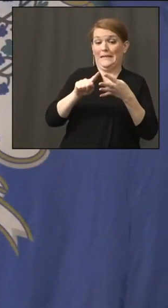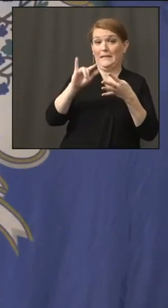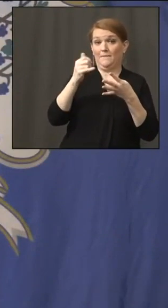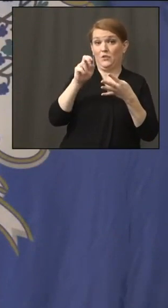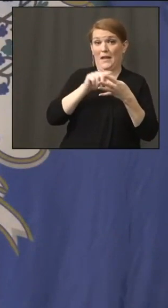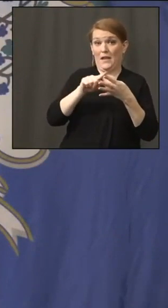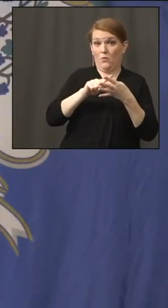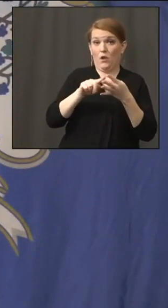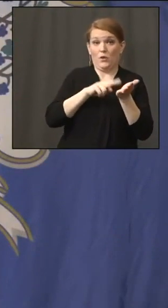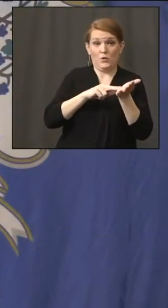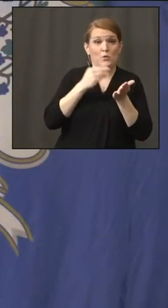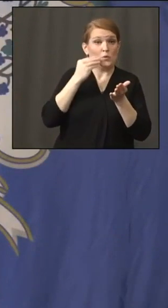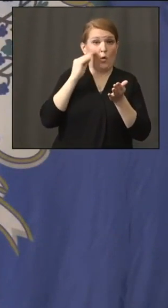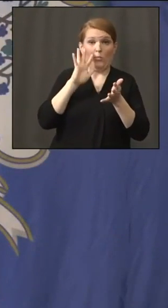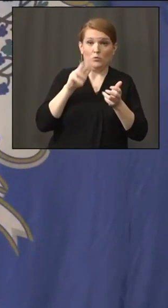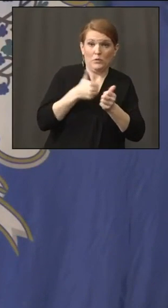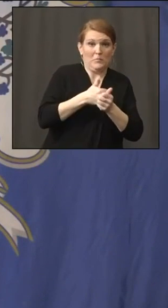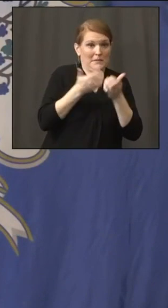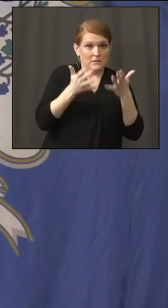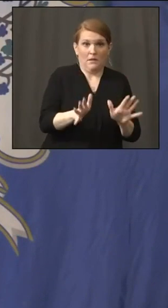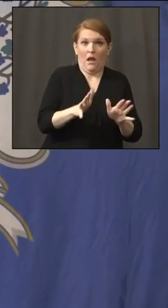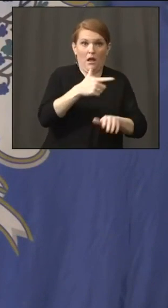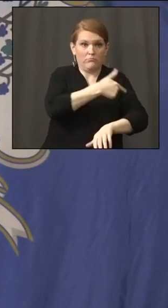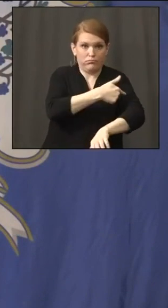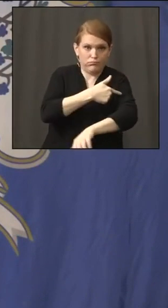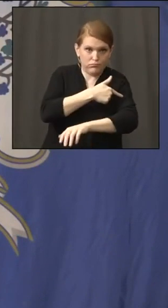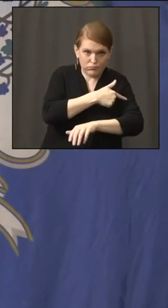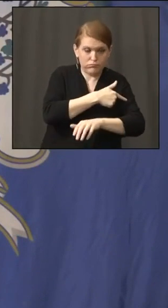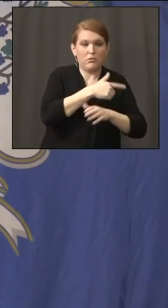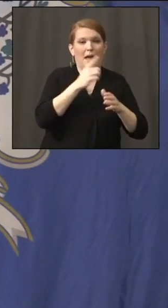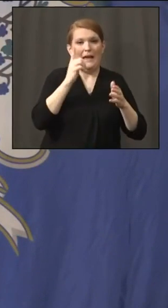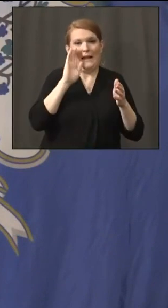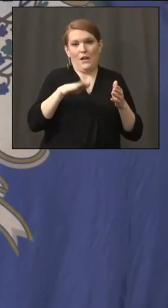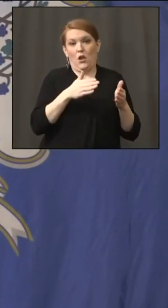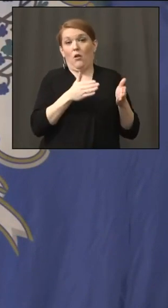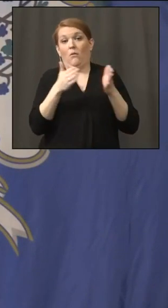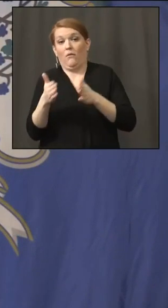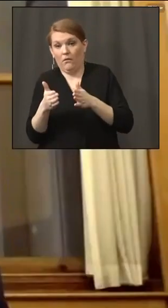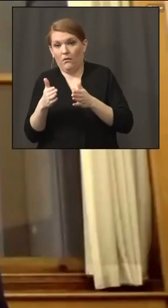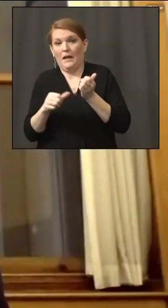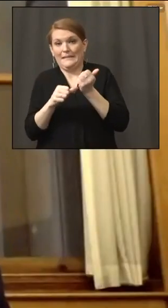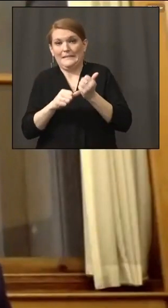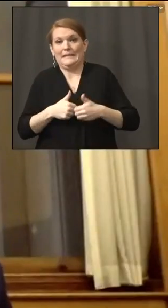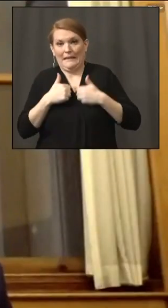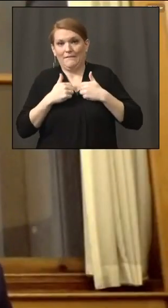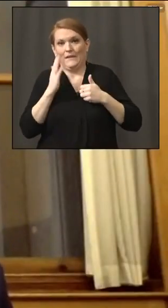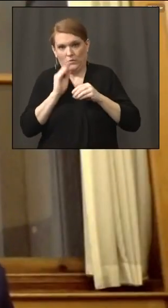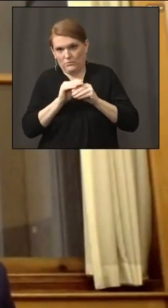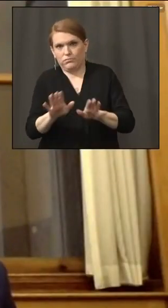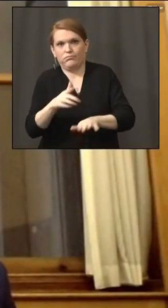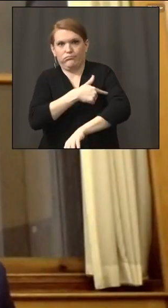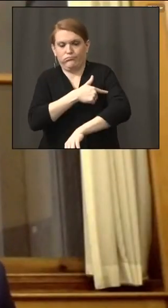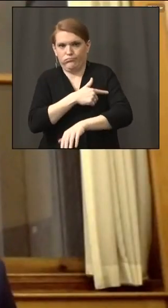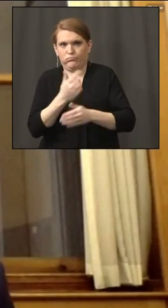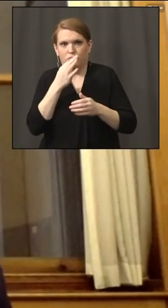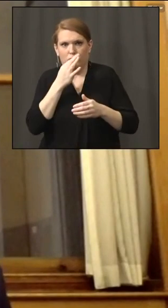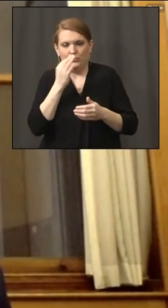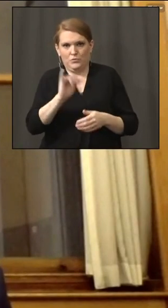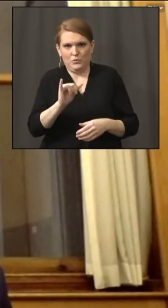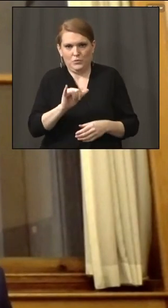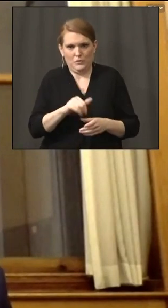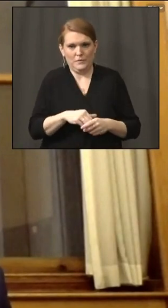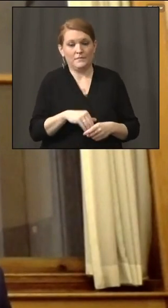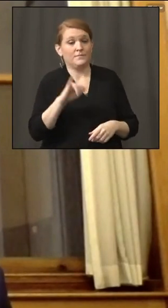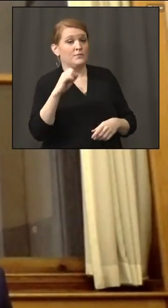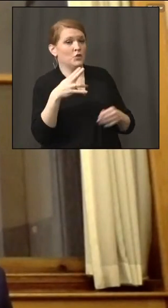those other centers will be soon to follow up. Josh. Yeah, that's right, Governor. So under the federal